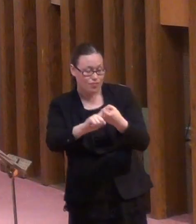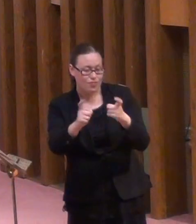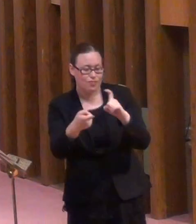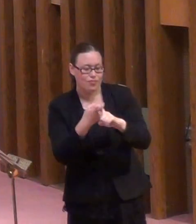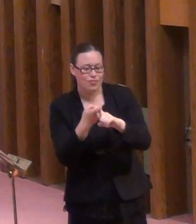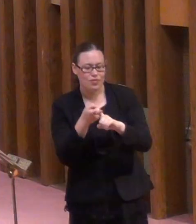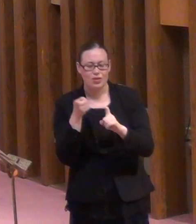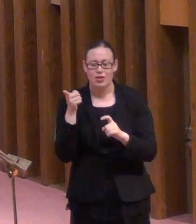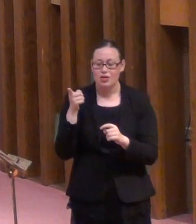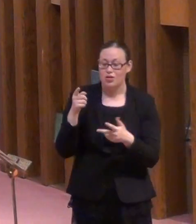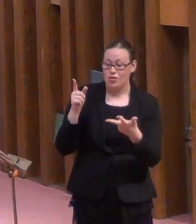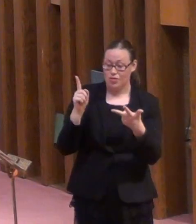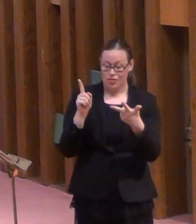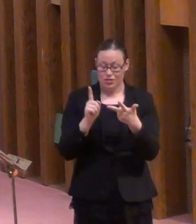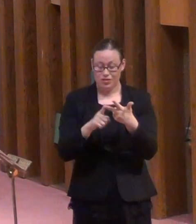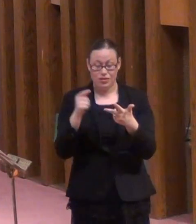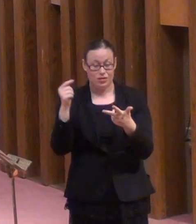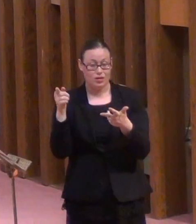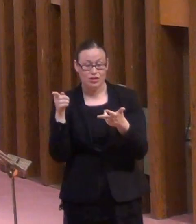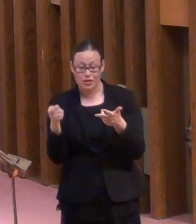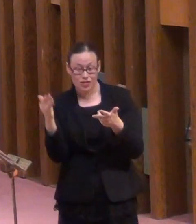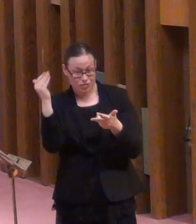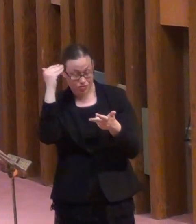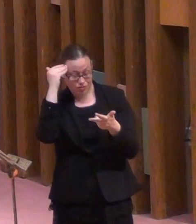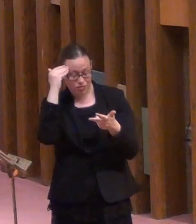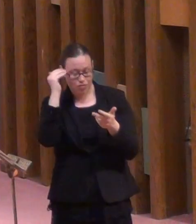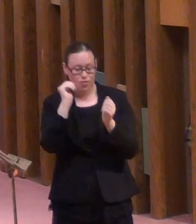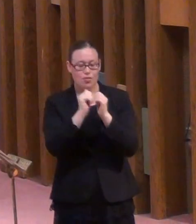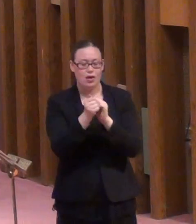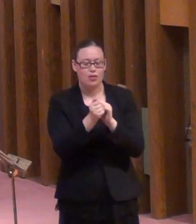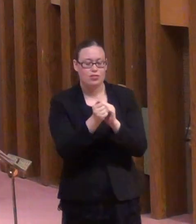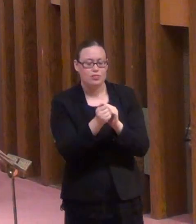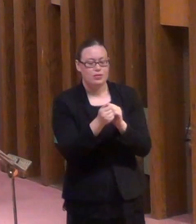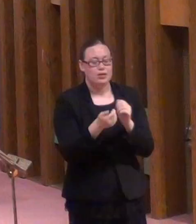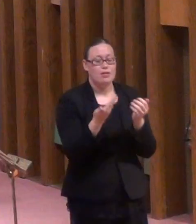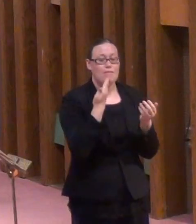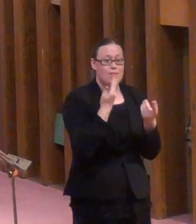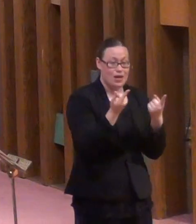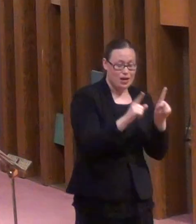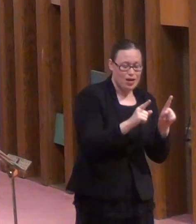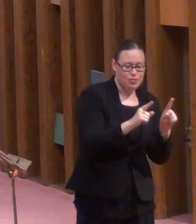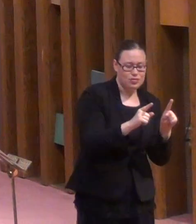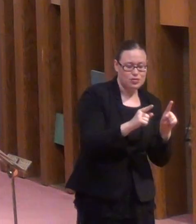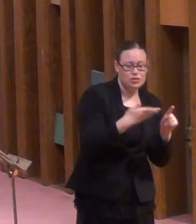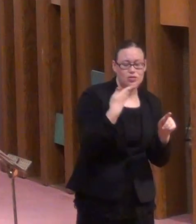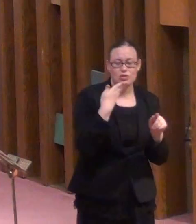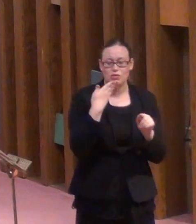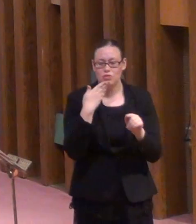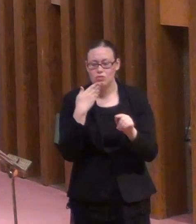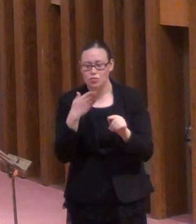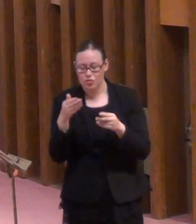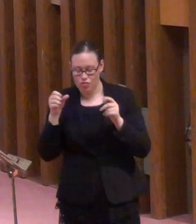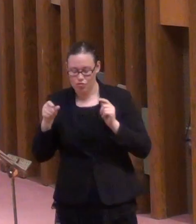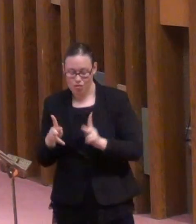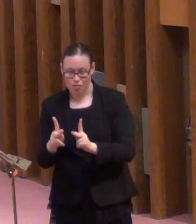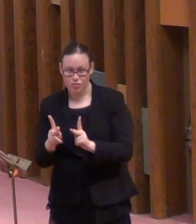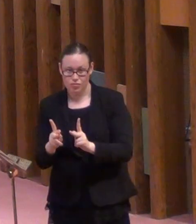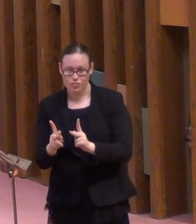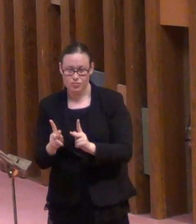turn disadvantage into opportunity. So, he contacted those who were indebted to his master,